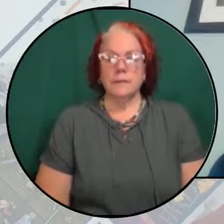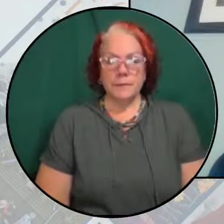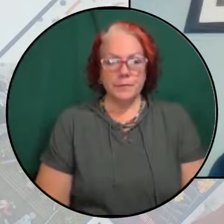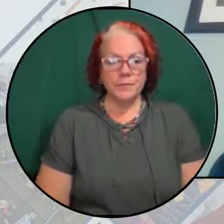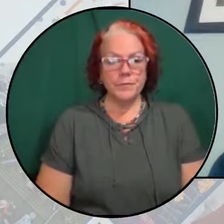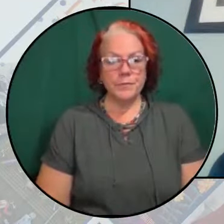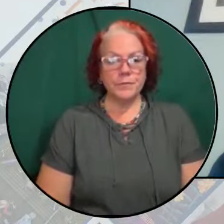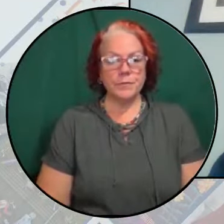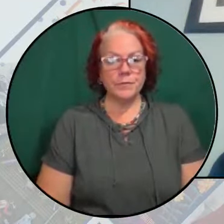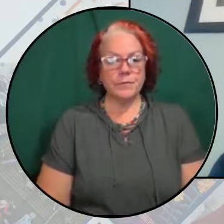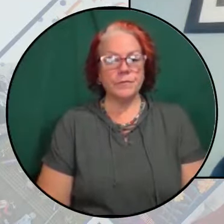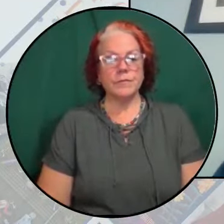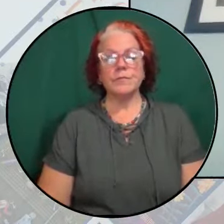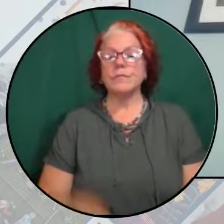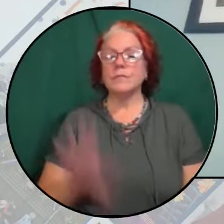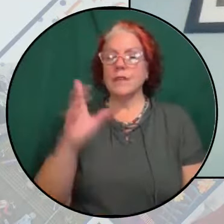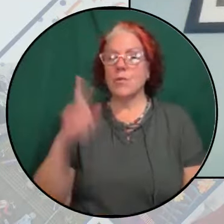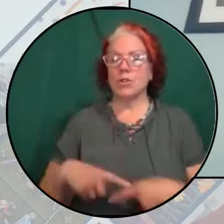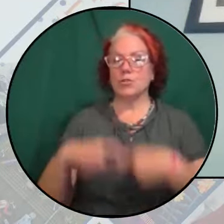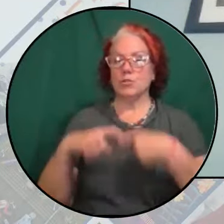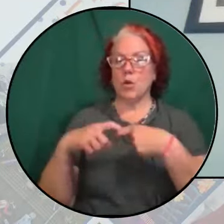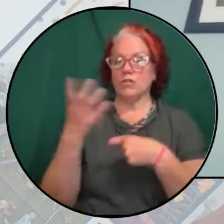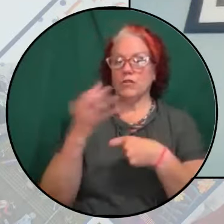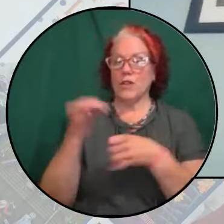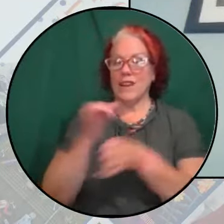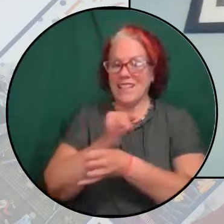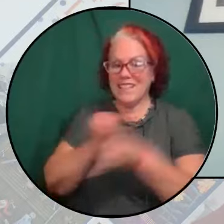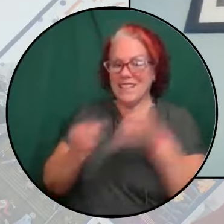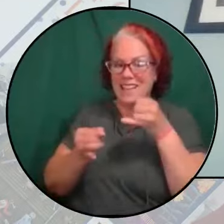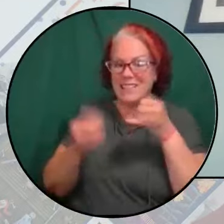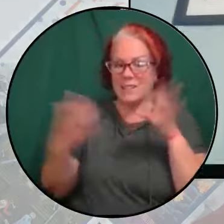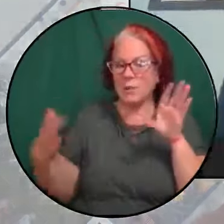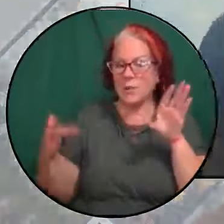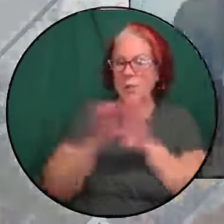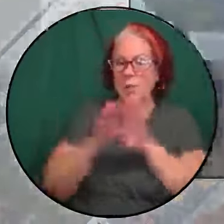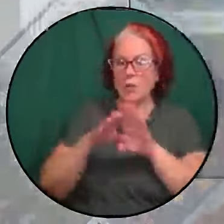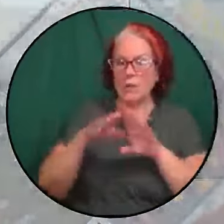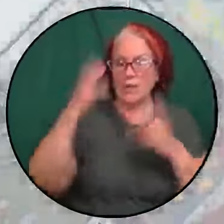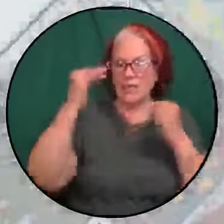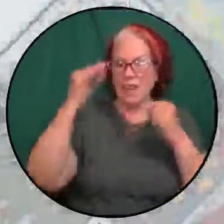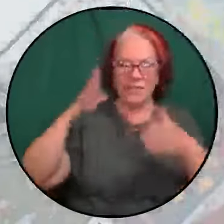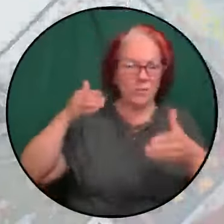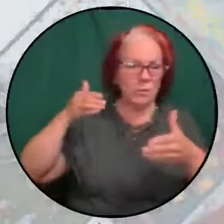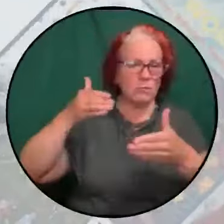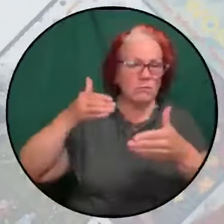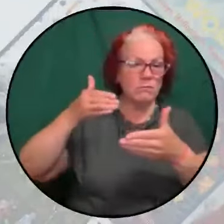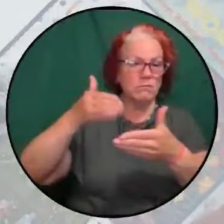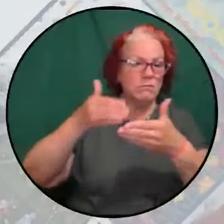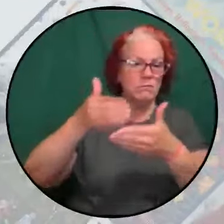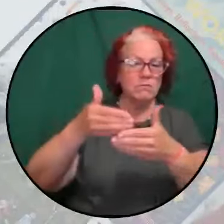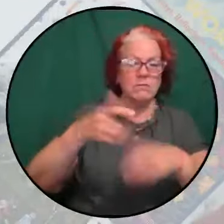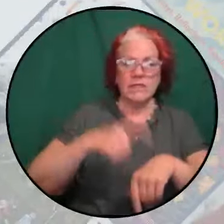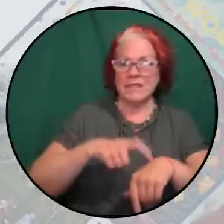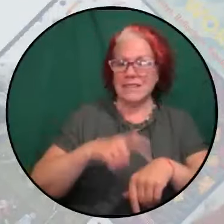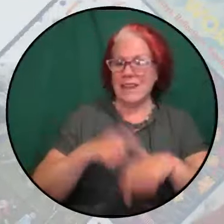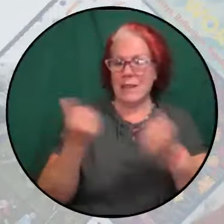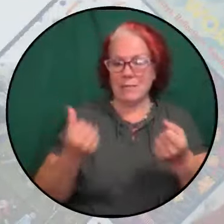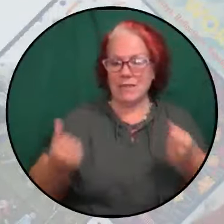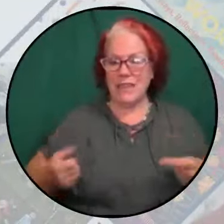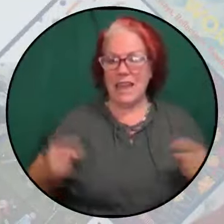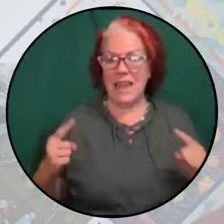I want to just pause for any last closing thoughts as we are reaching time, if anyone wants to